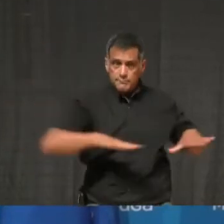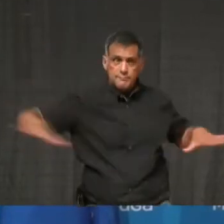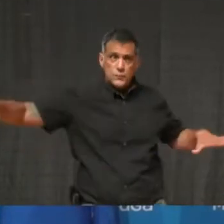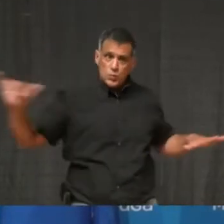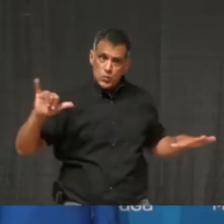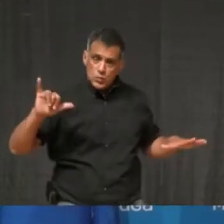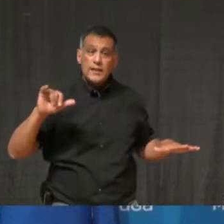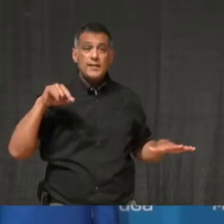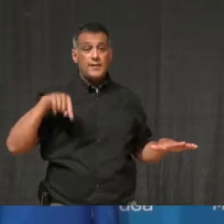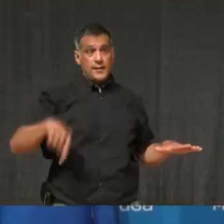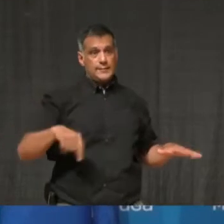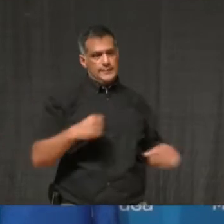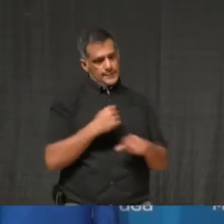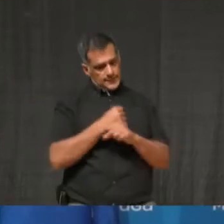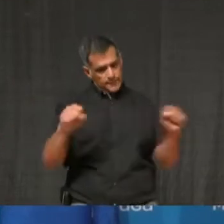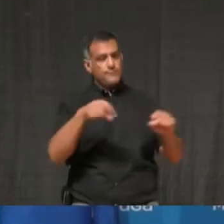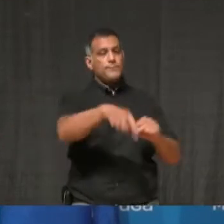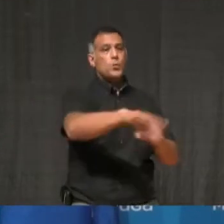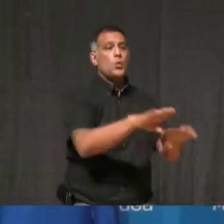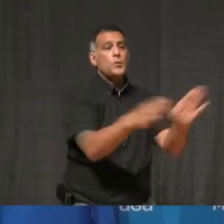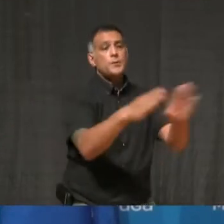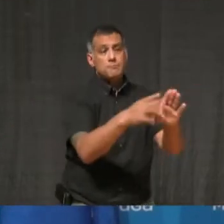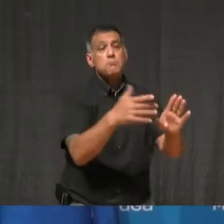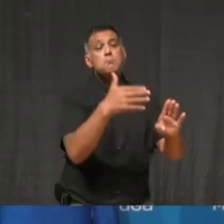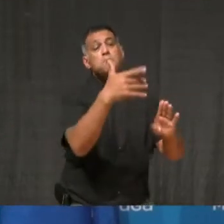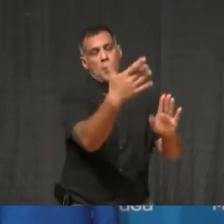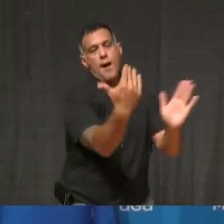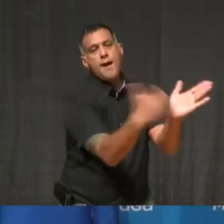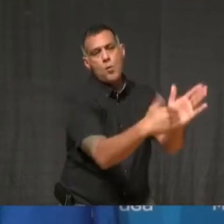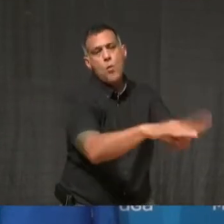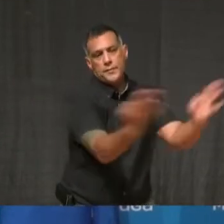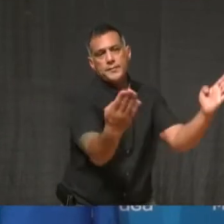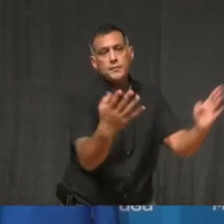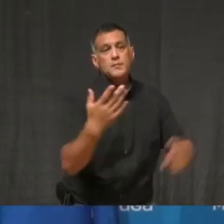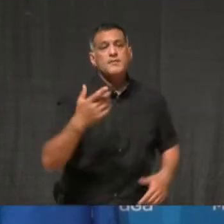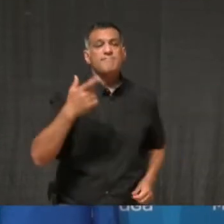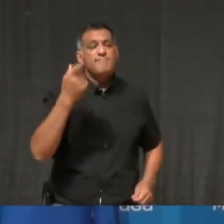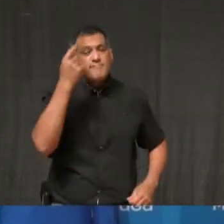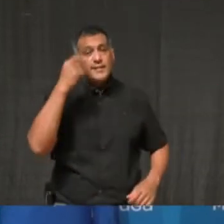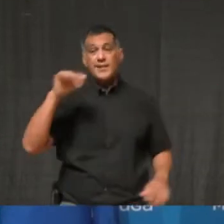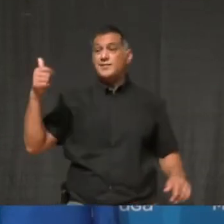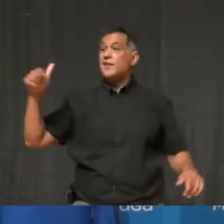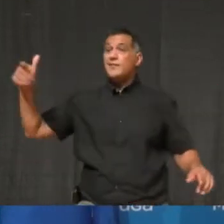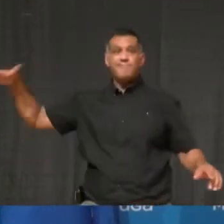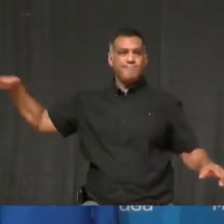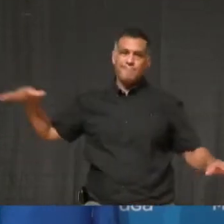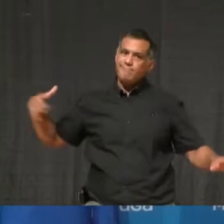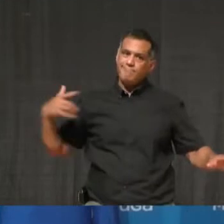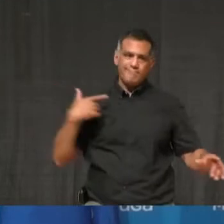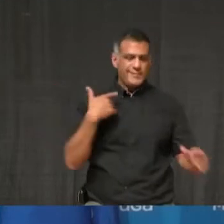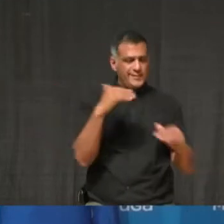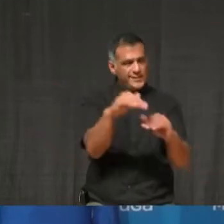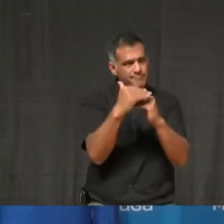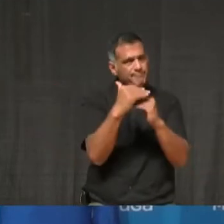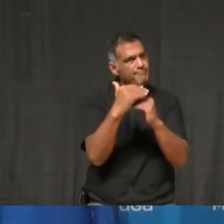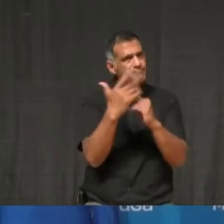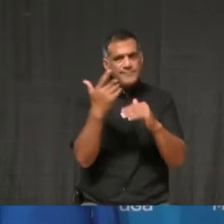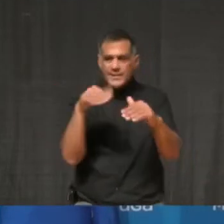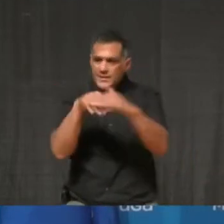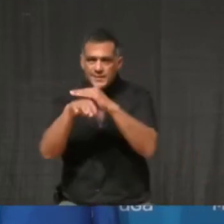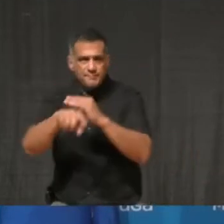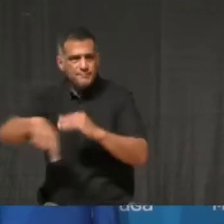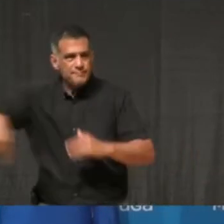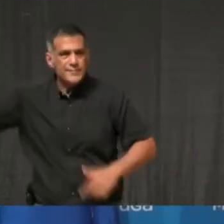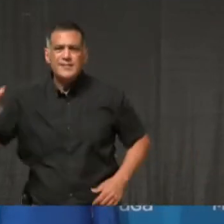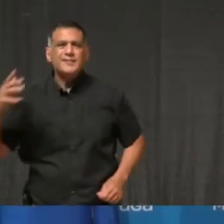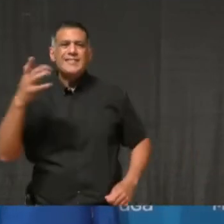businesses with the caveat of perhaps other restrictions, whether there be capacity limits or early closings, whatever they might be, I want